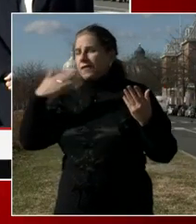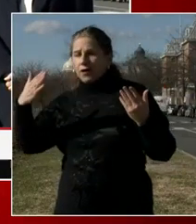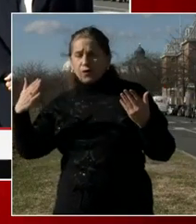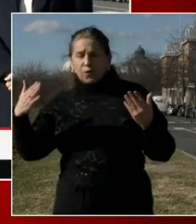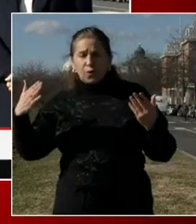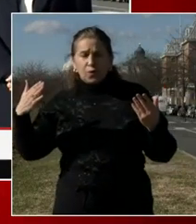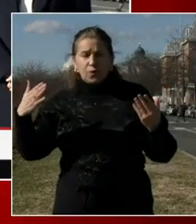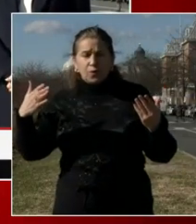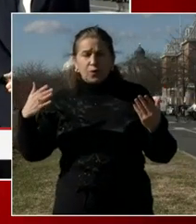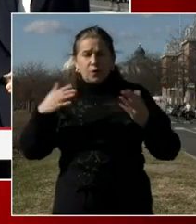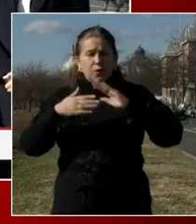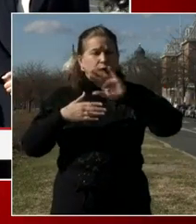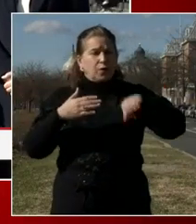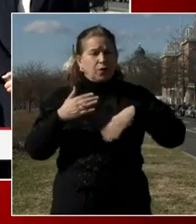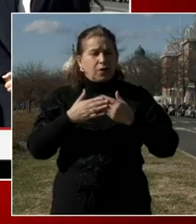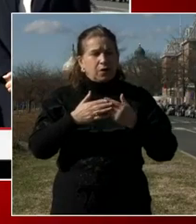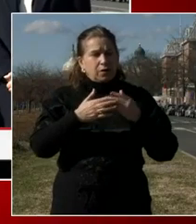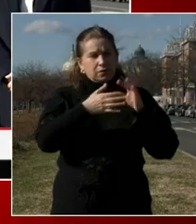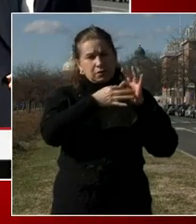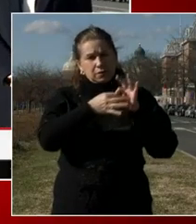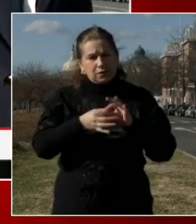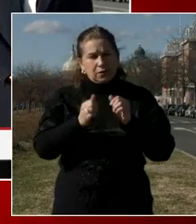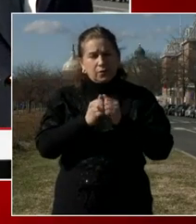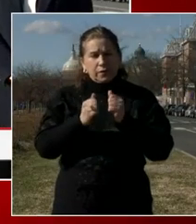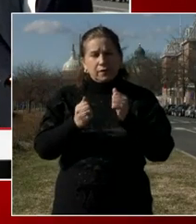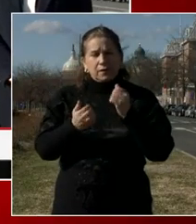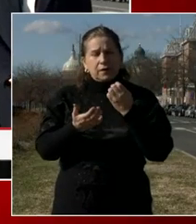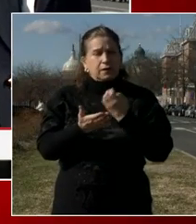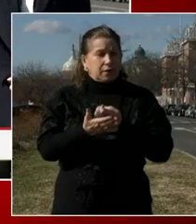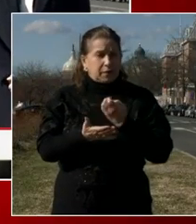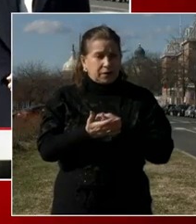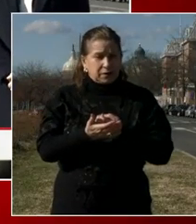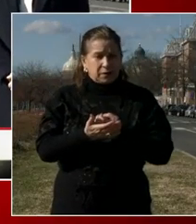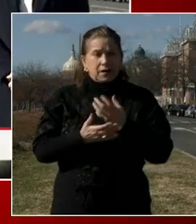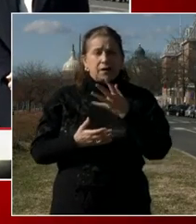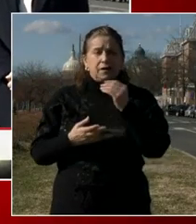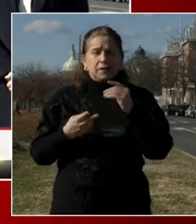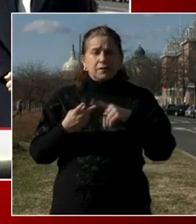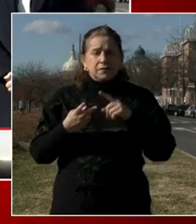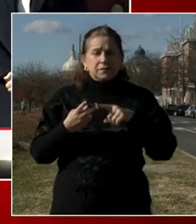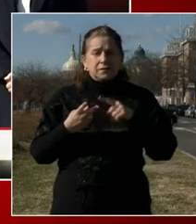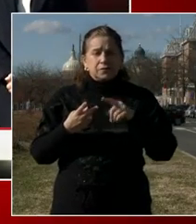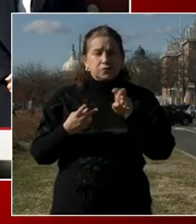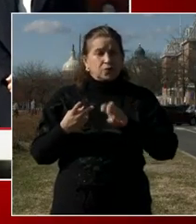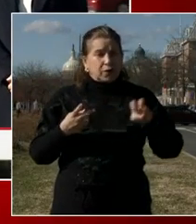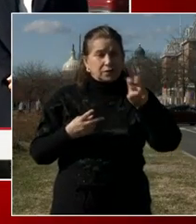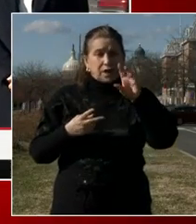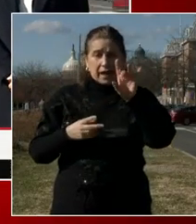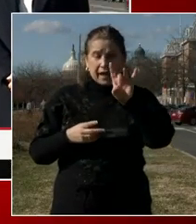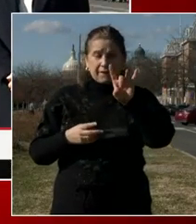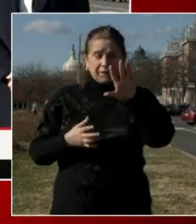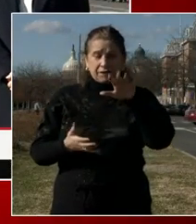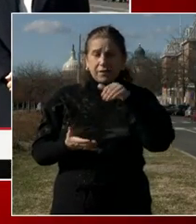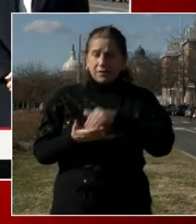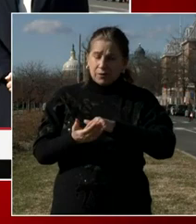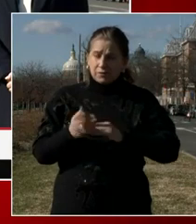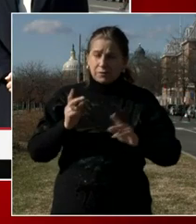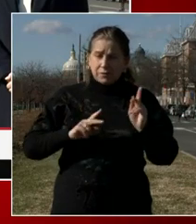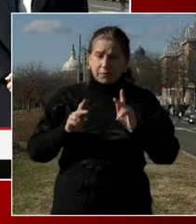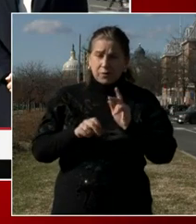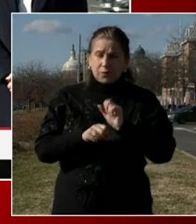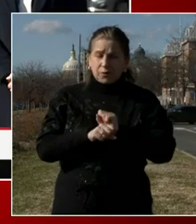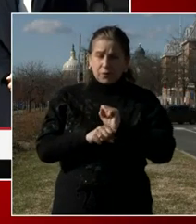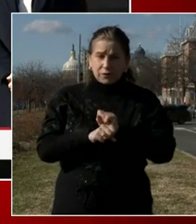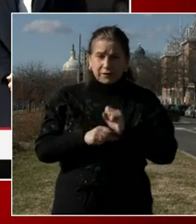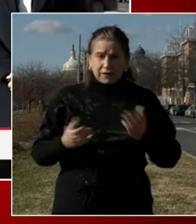important. As we look at the 80,000 people that work in this industry, the $8 billion that are generated on an annual basis,